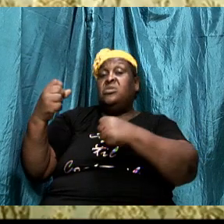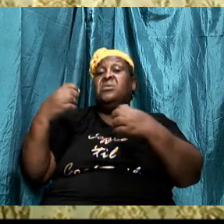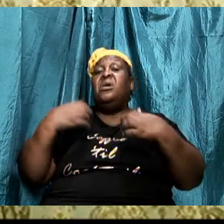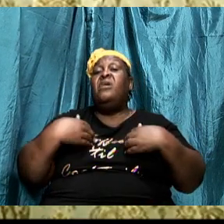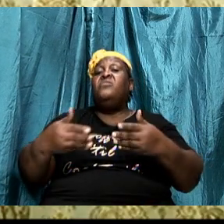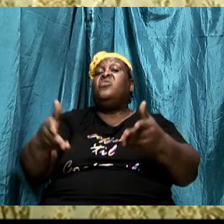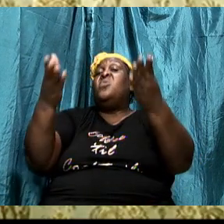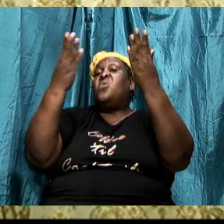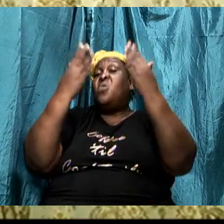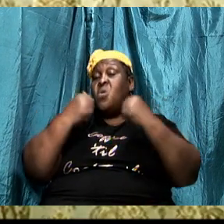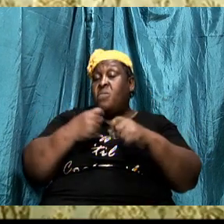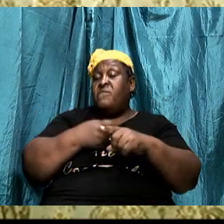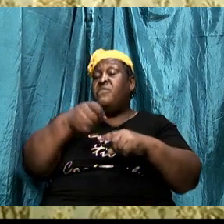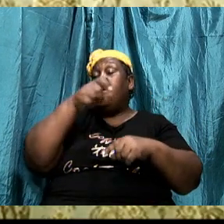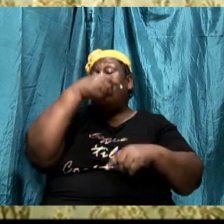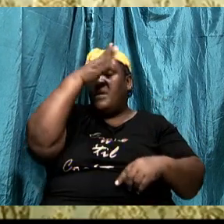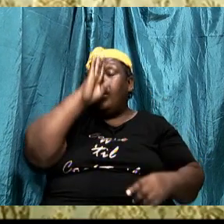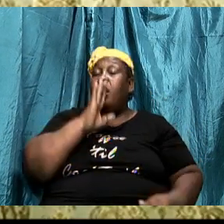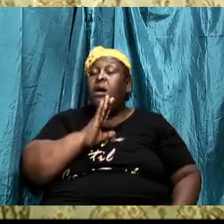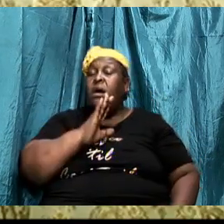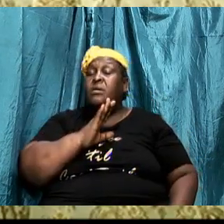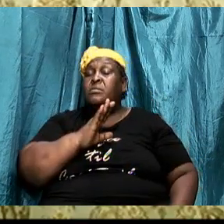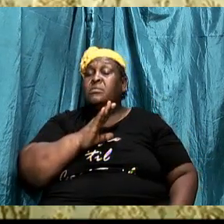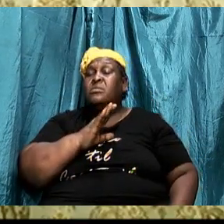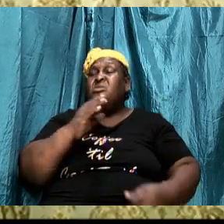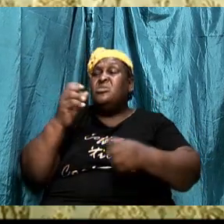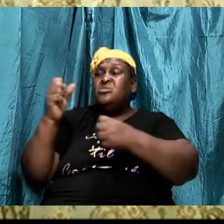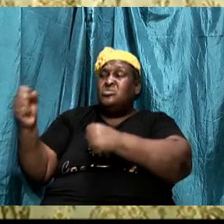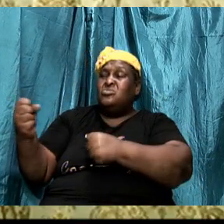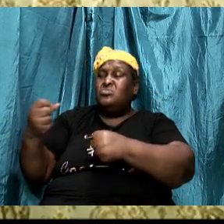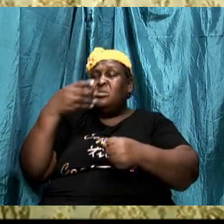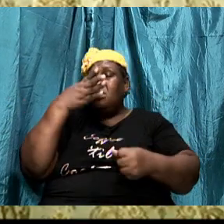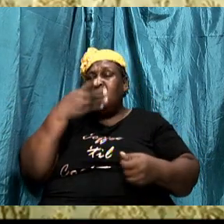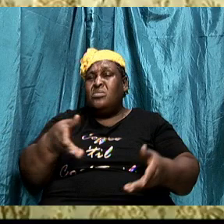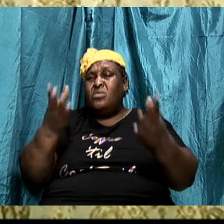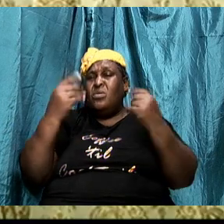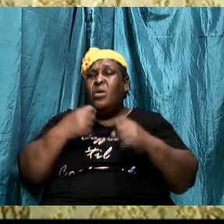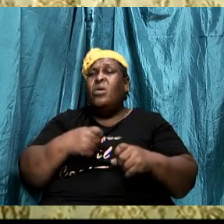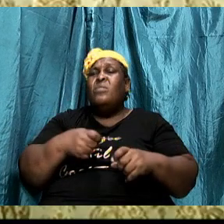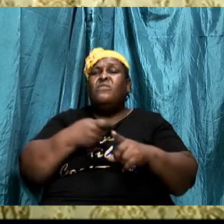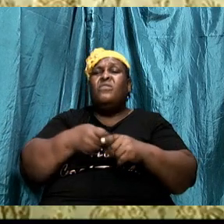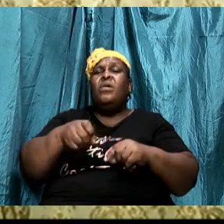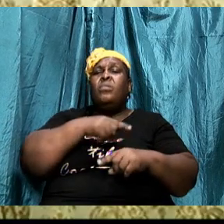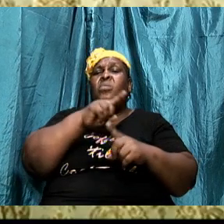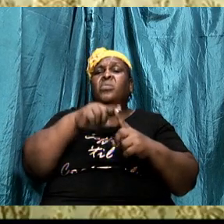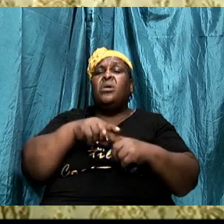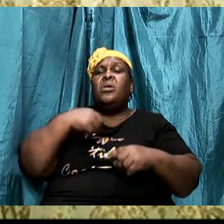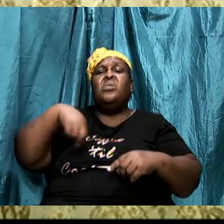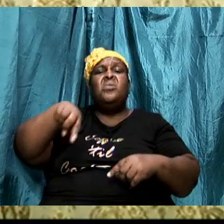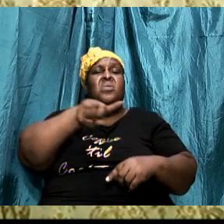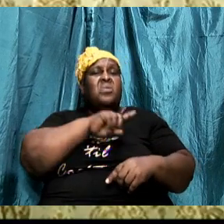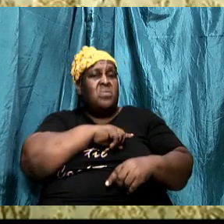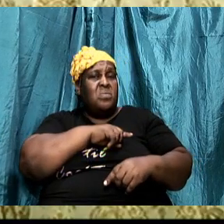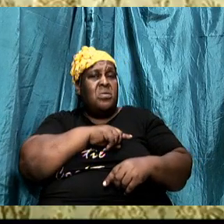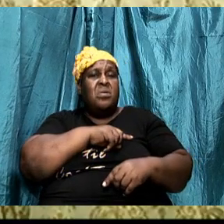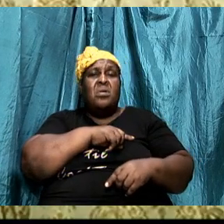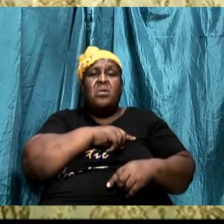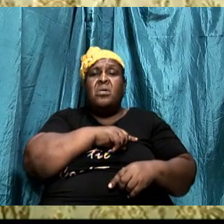comes when we are rooted and grounded in Him. Anytime we are not in the Lord,